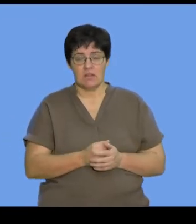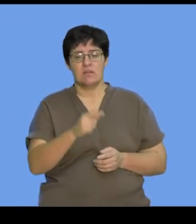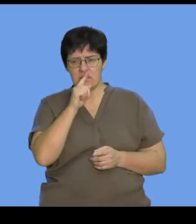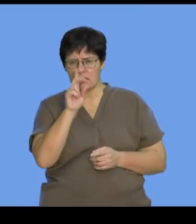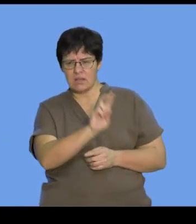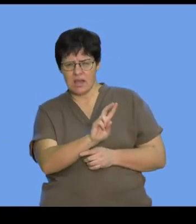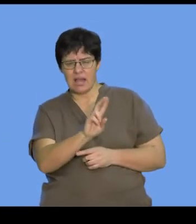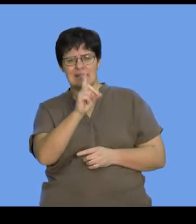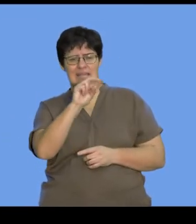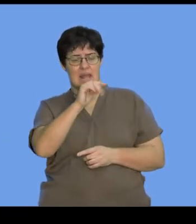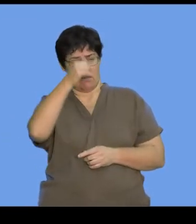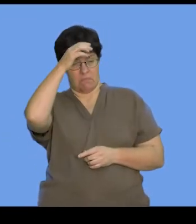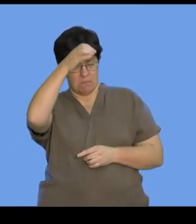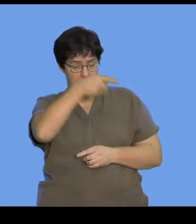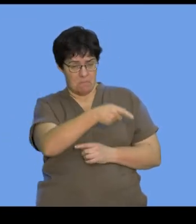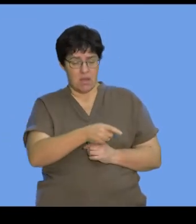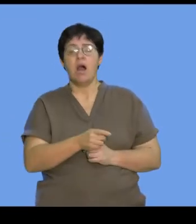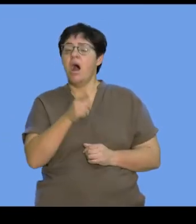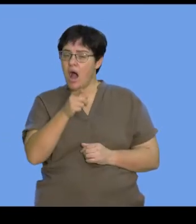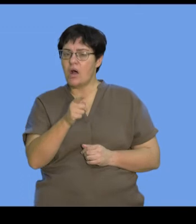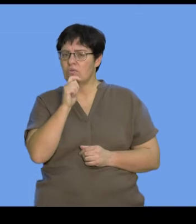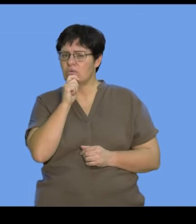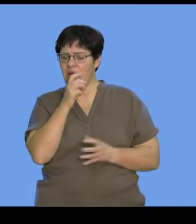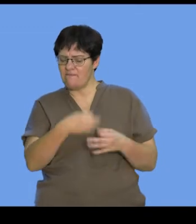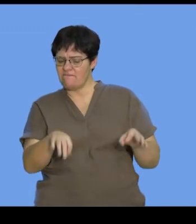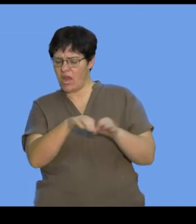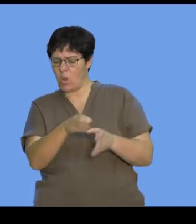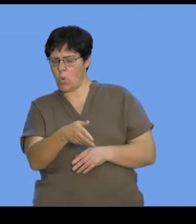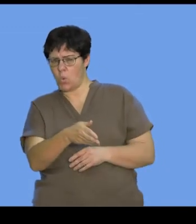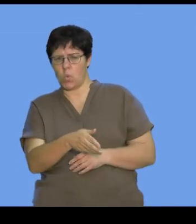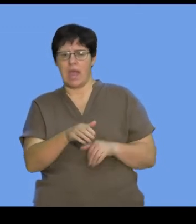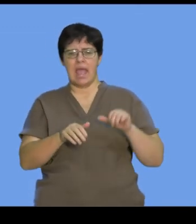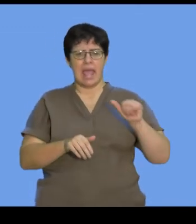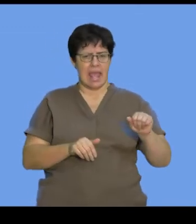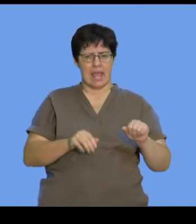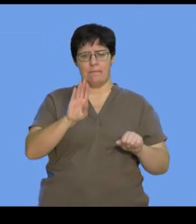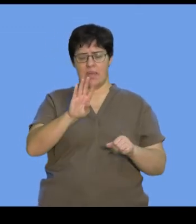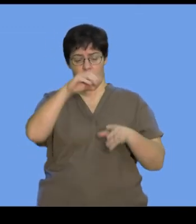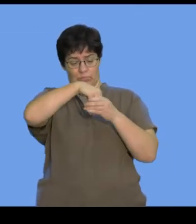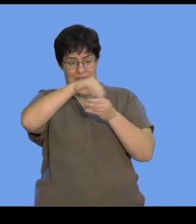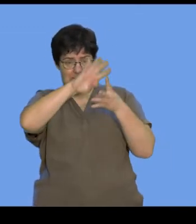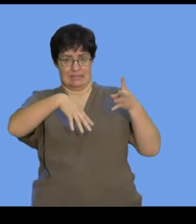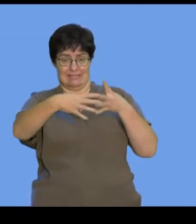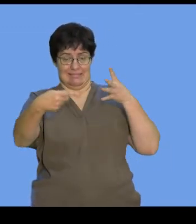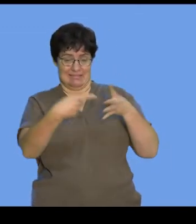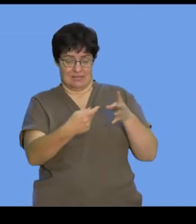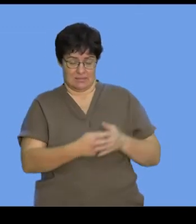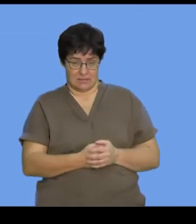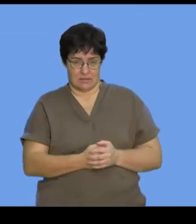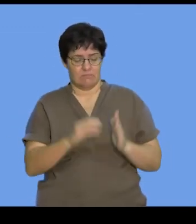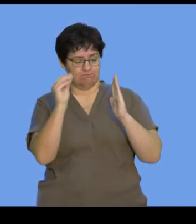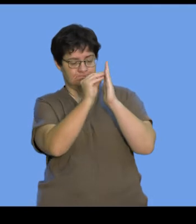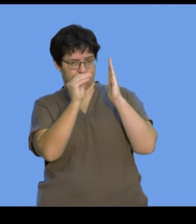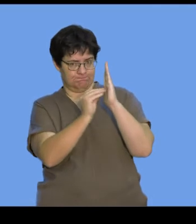DNA to calculate the missing values of A and B in the table. Fill in the answers